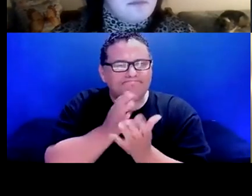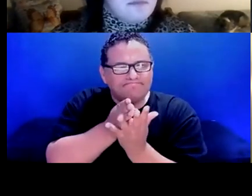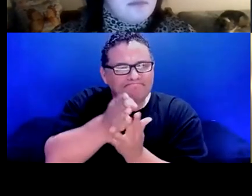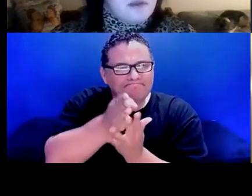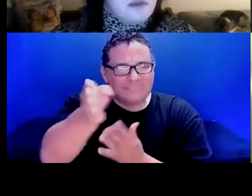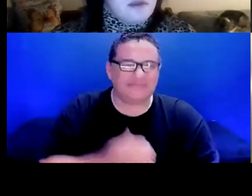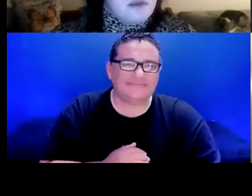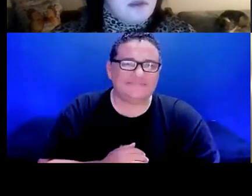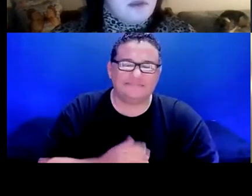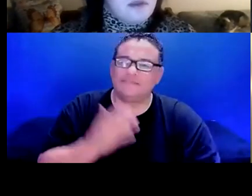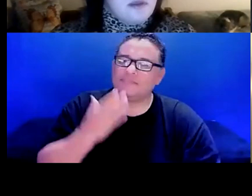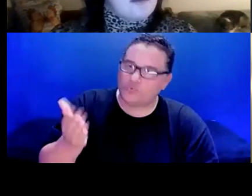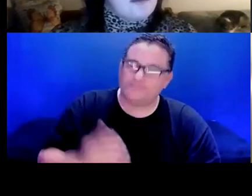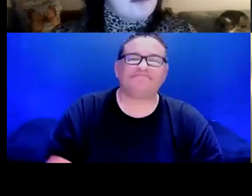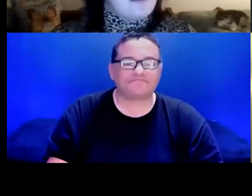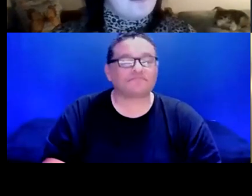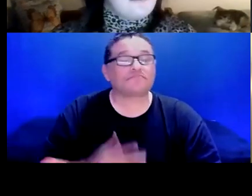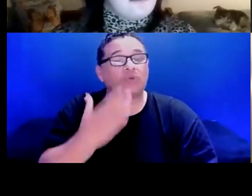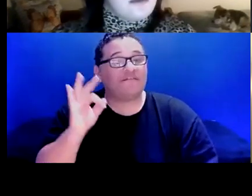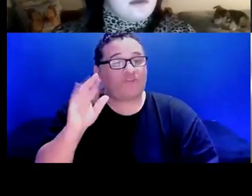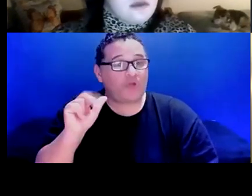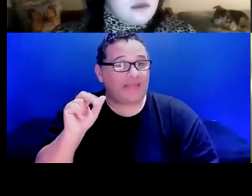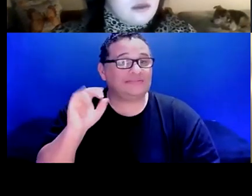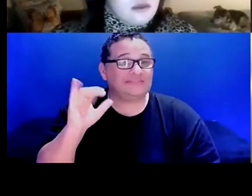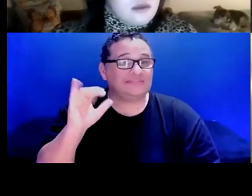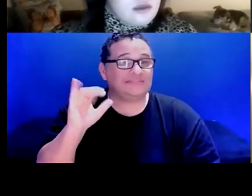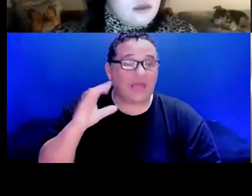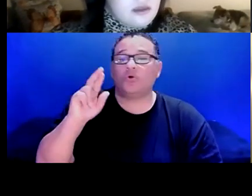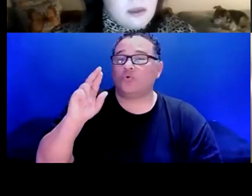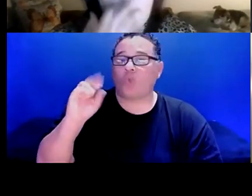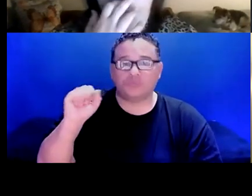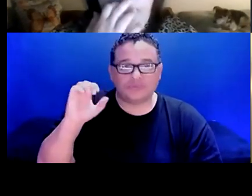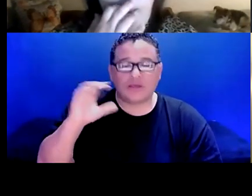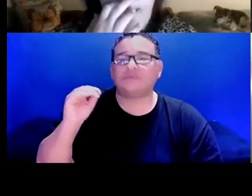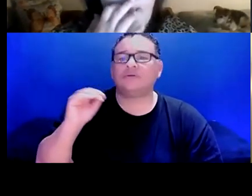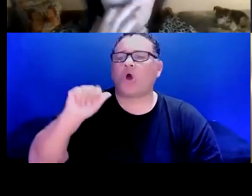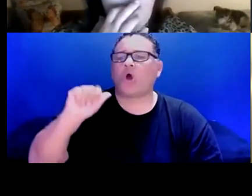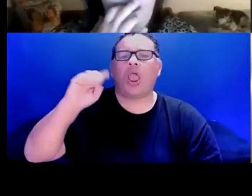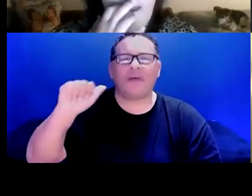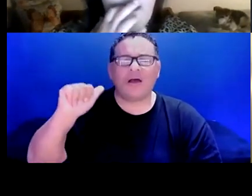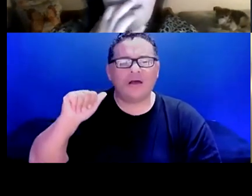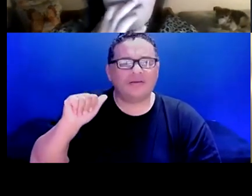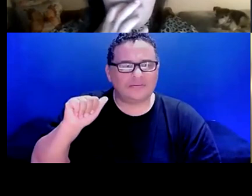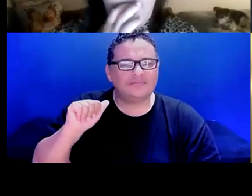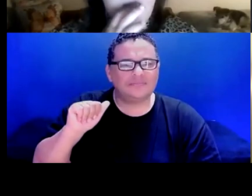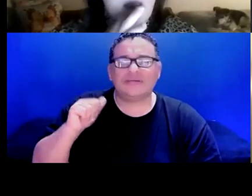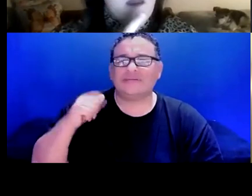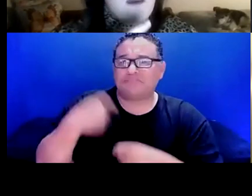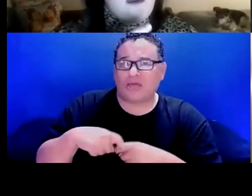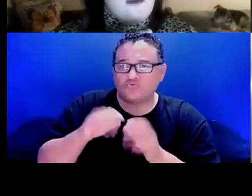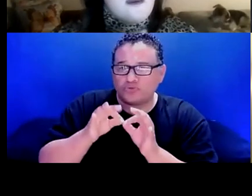Yes. Thank you, Francine. And thank you, Rose. And I'd also like to thank Alma Dossinger, Spanish interpreter.